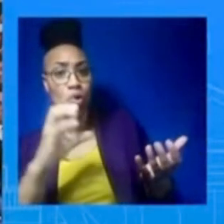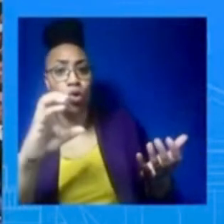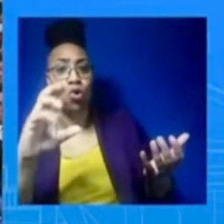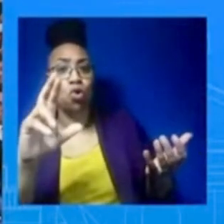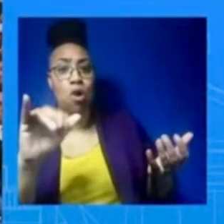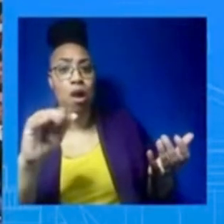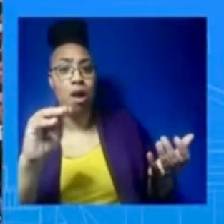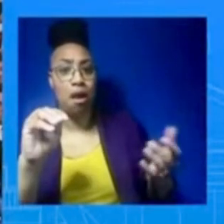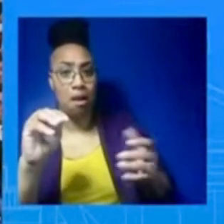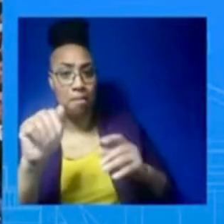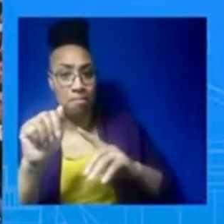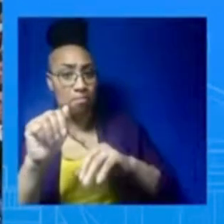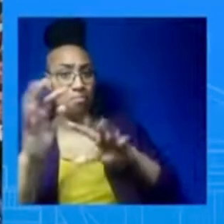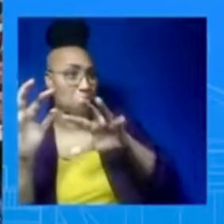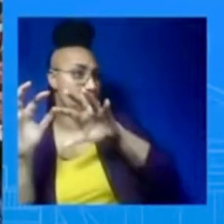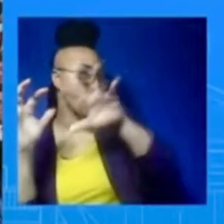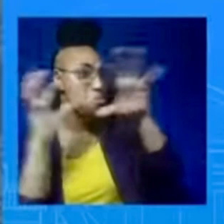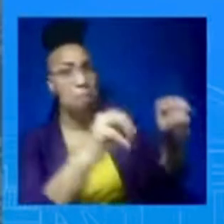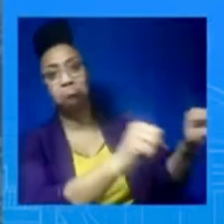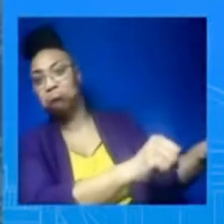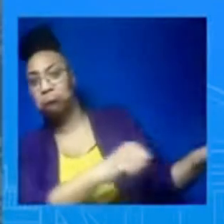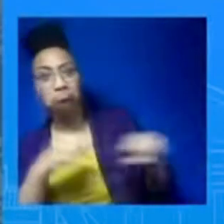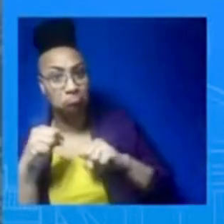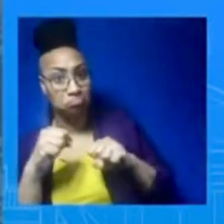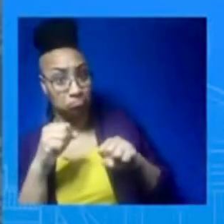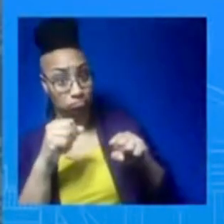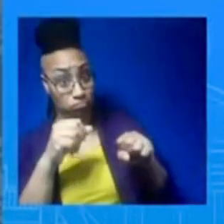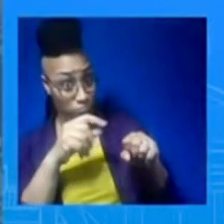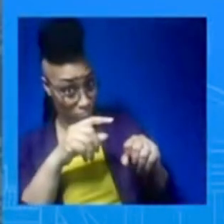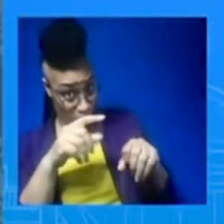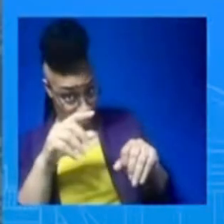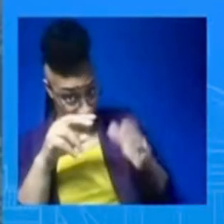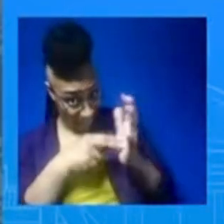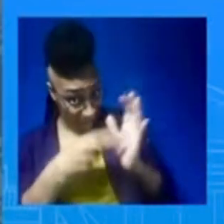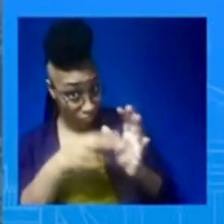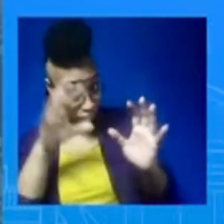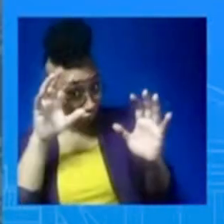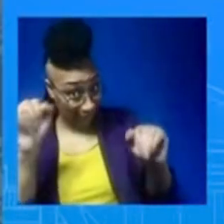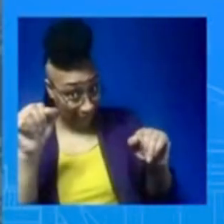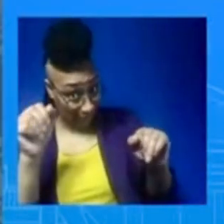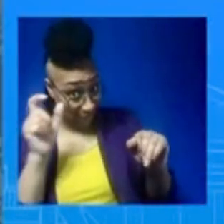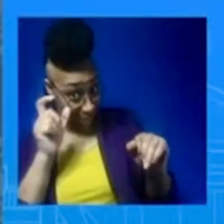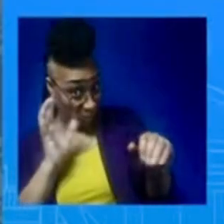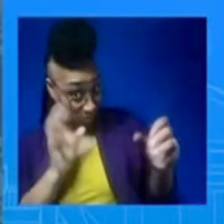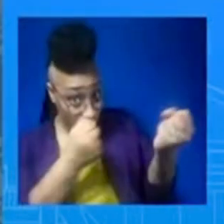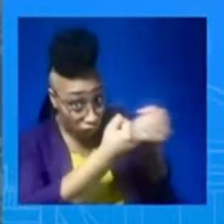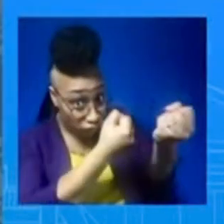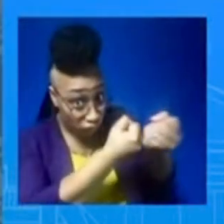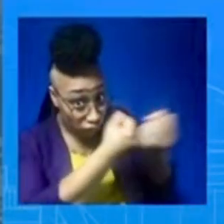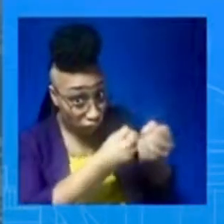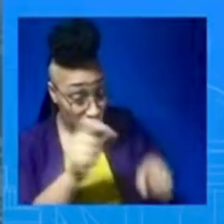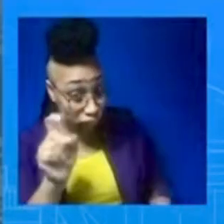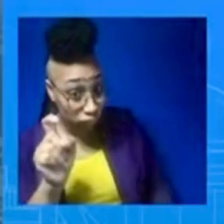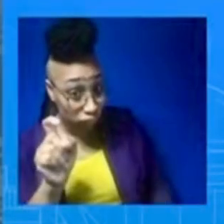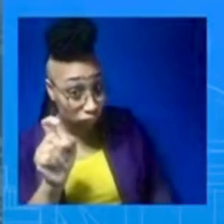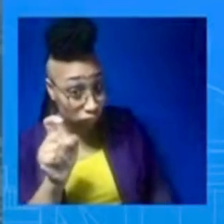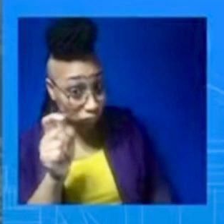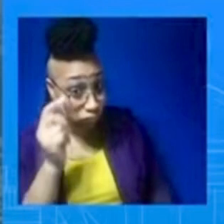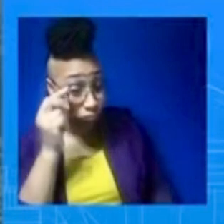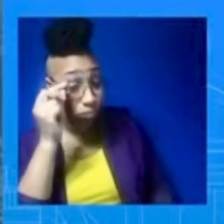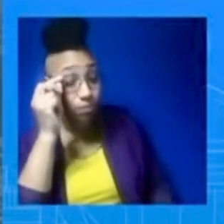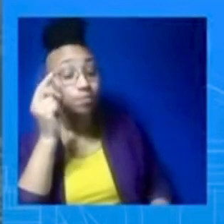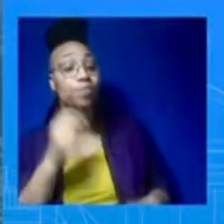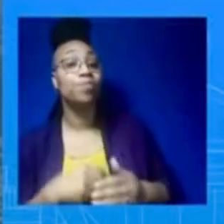arrived in Taiwan for a visit? On the first question, I'm not going to get into a hypothetical. I'm certainly not going to hypothesize about potential future